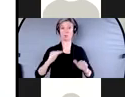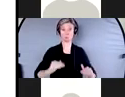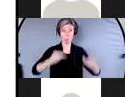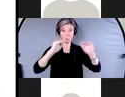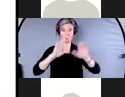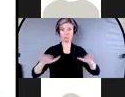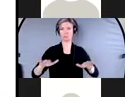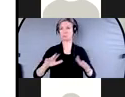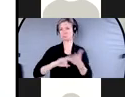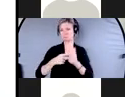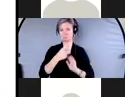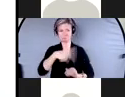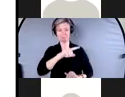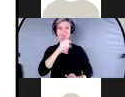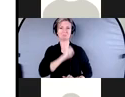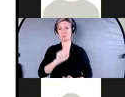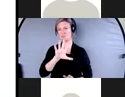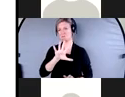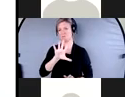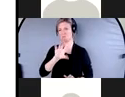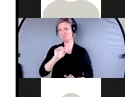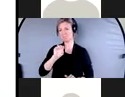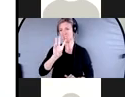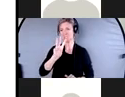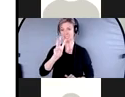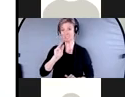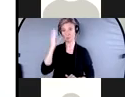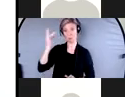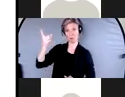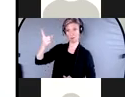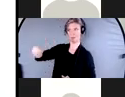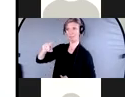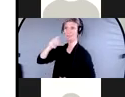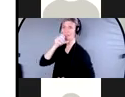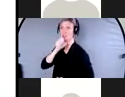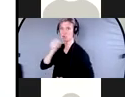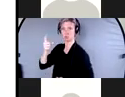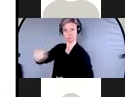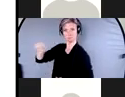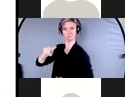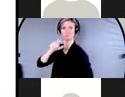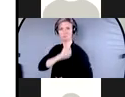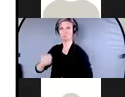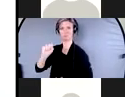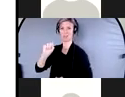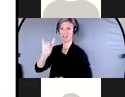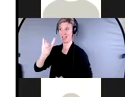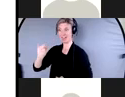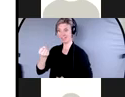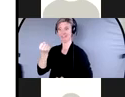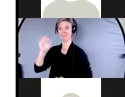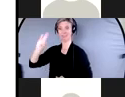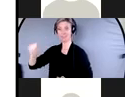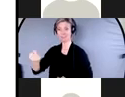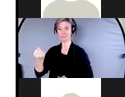even in their 60s, because the aging parent might be in their 80s or 90s. So, so when we say adult child, we're not talking about